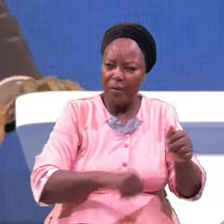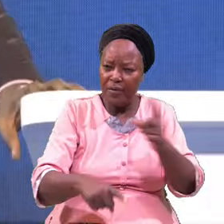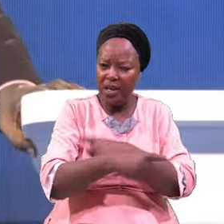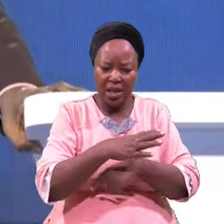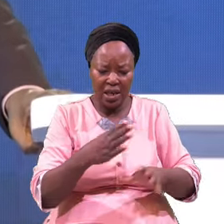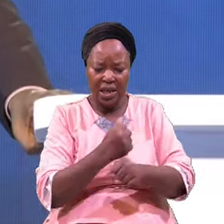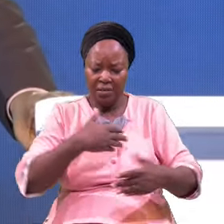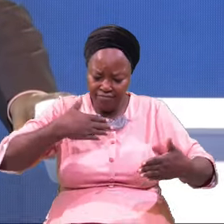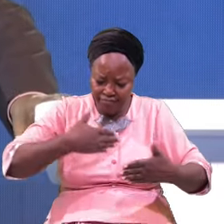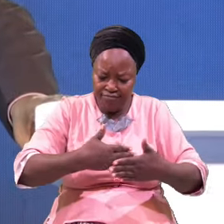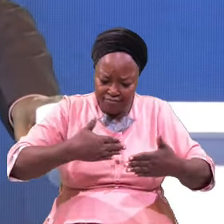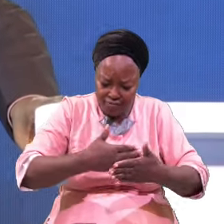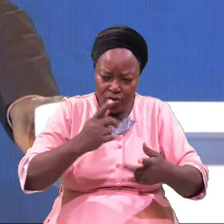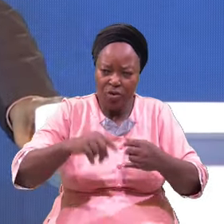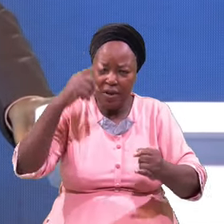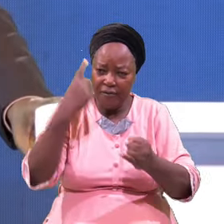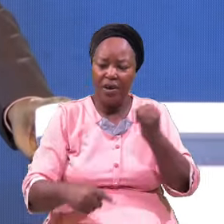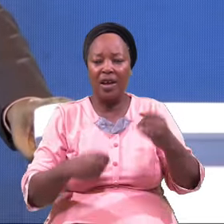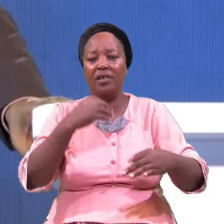Nearer To The Final Judgement